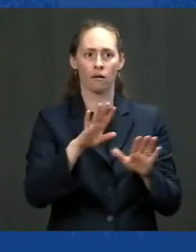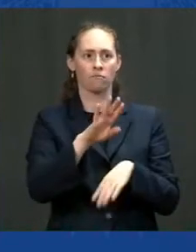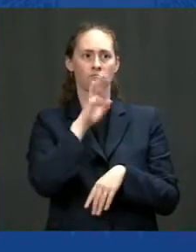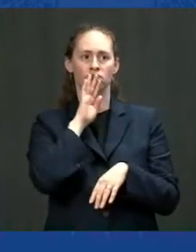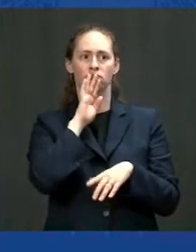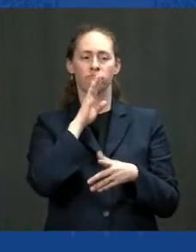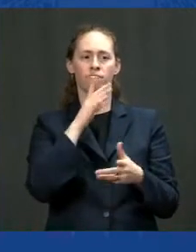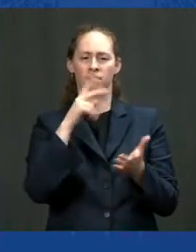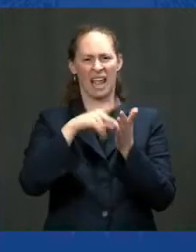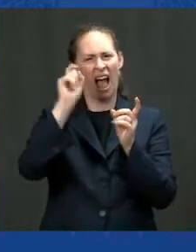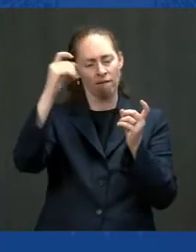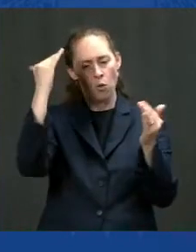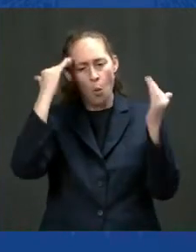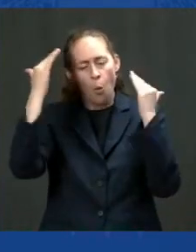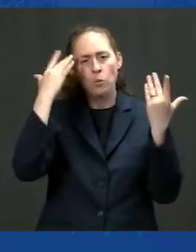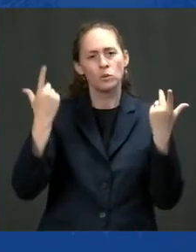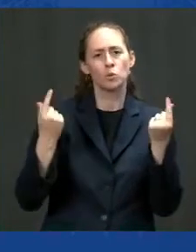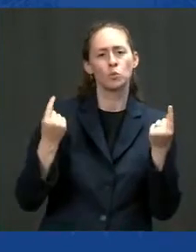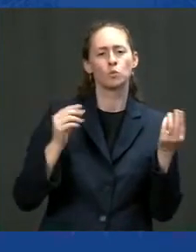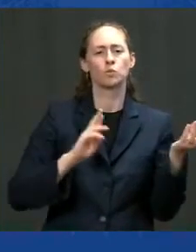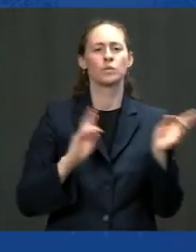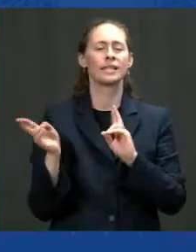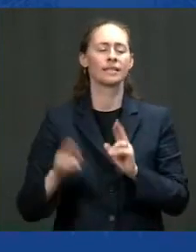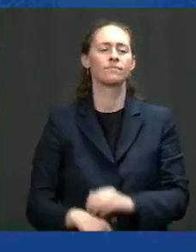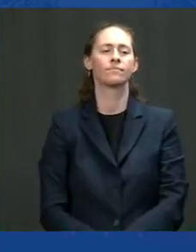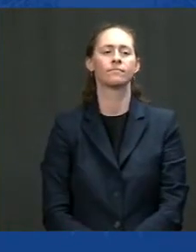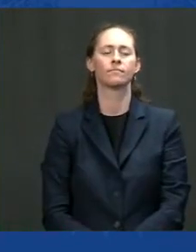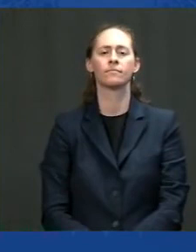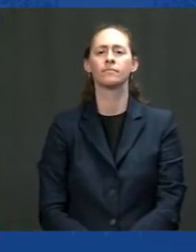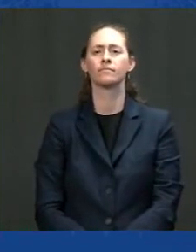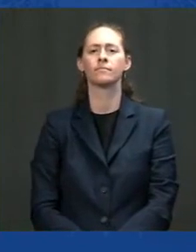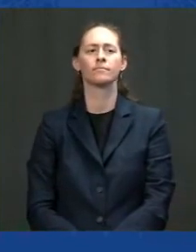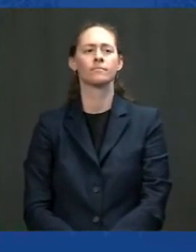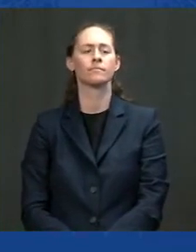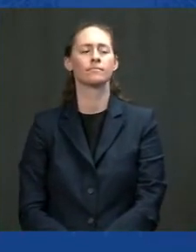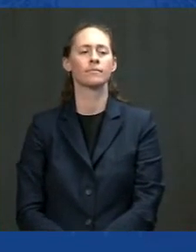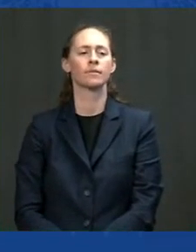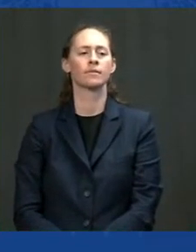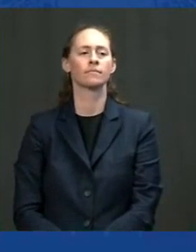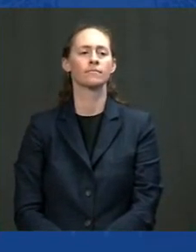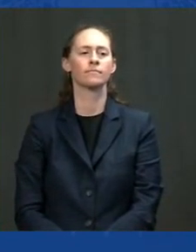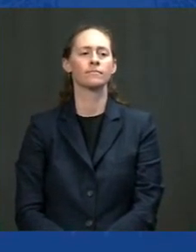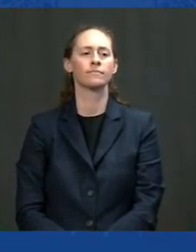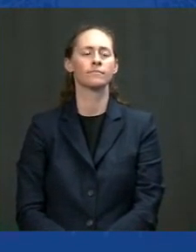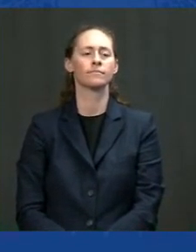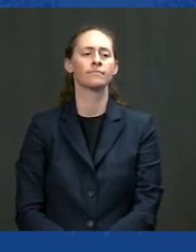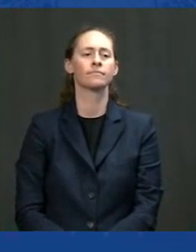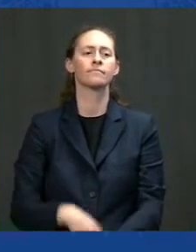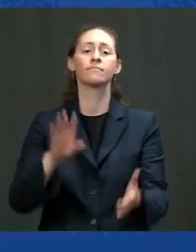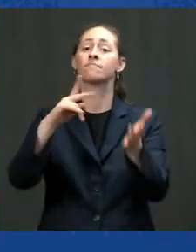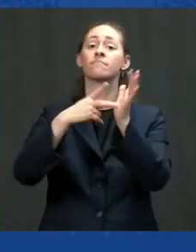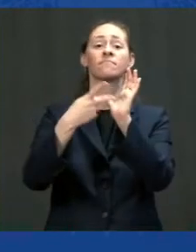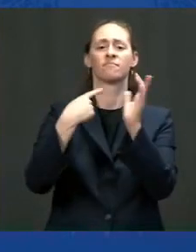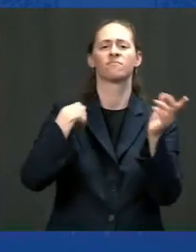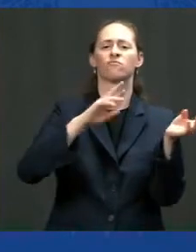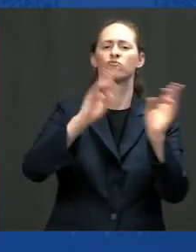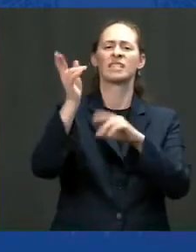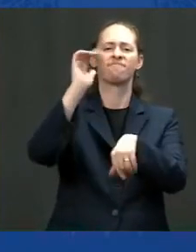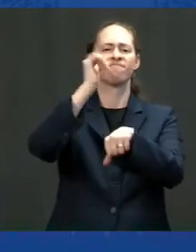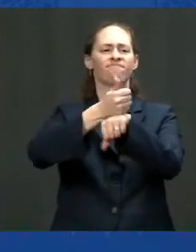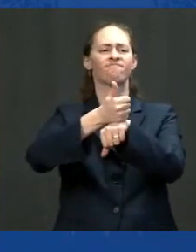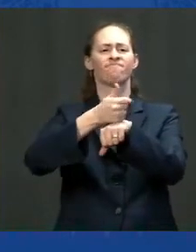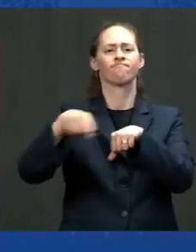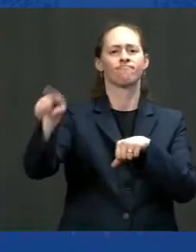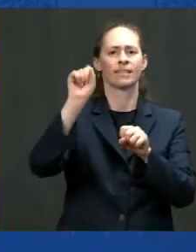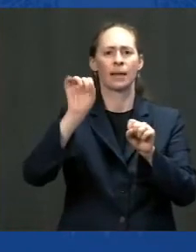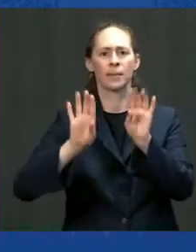Small Business Administration to help small and medium-sized businesses bid on these contracts. And my Department of Commerce is working